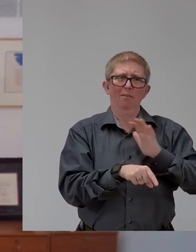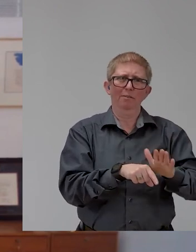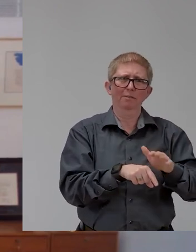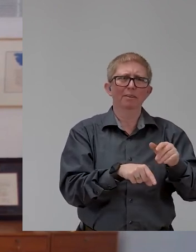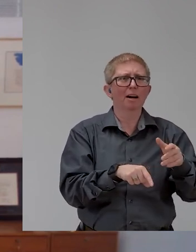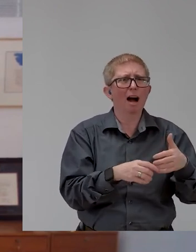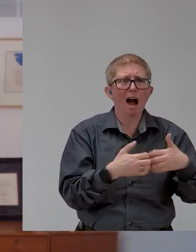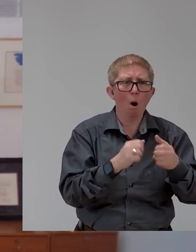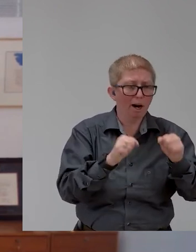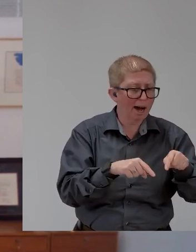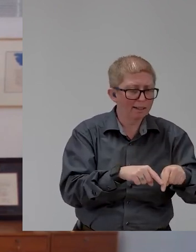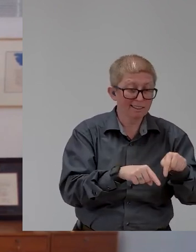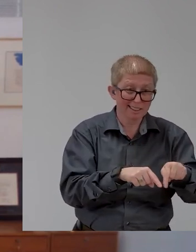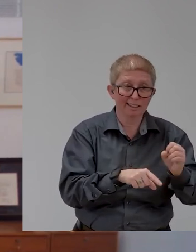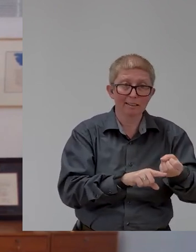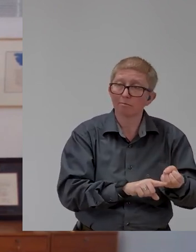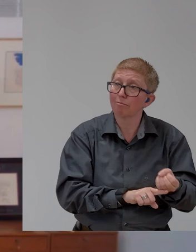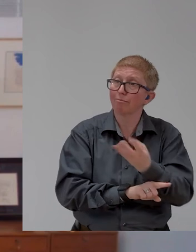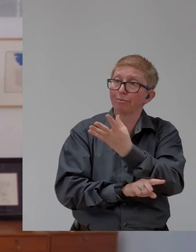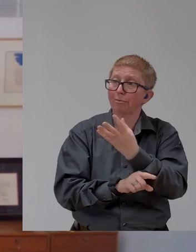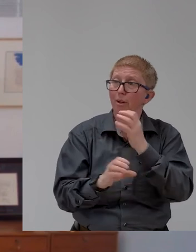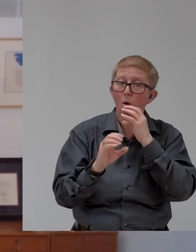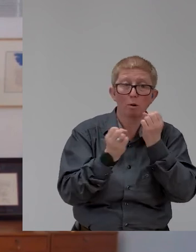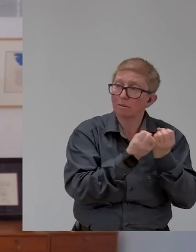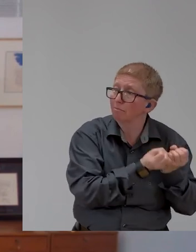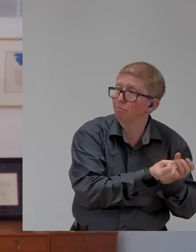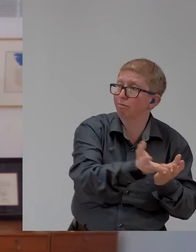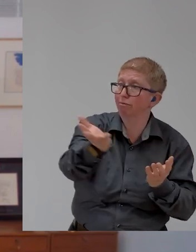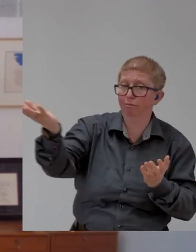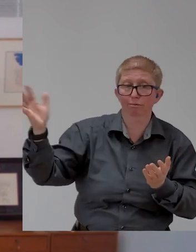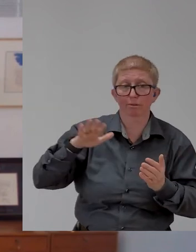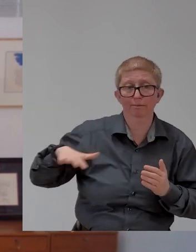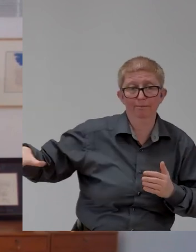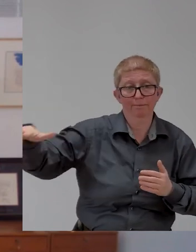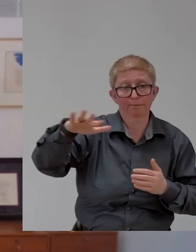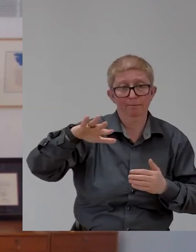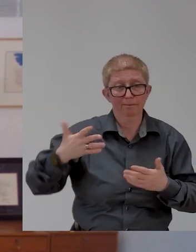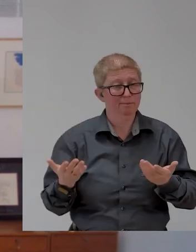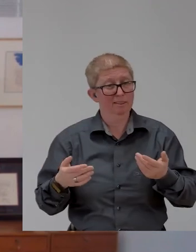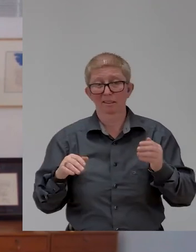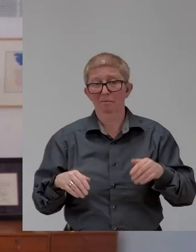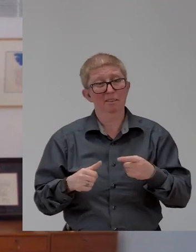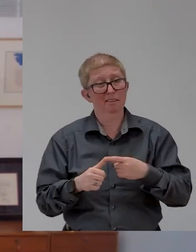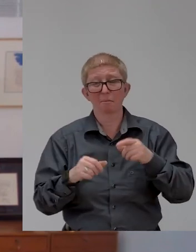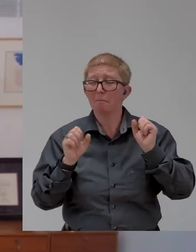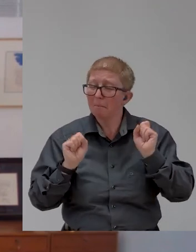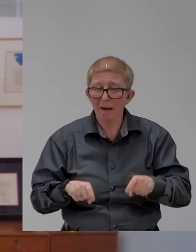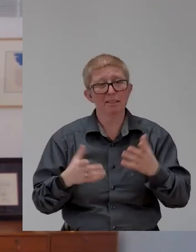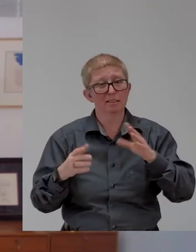are innovators. And yes, certainly we have to use all the approaches involved, right? We have